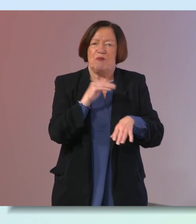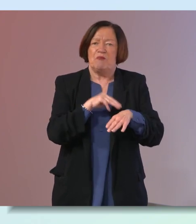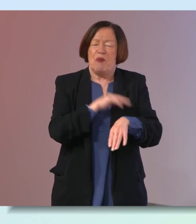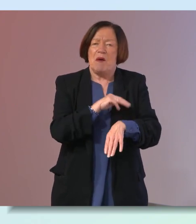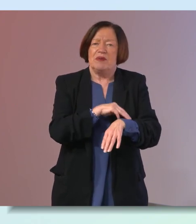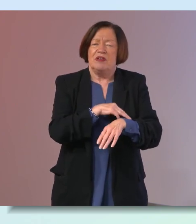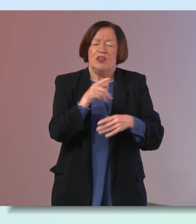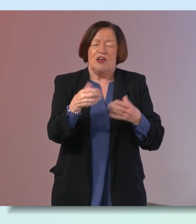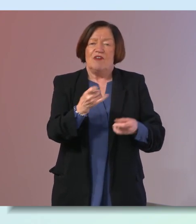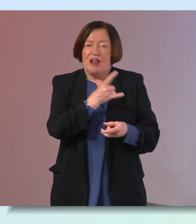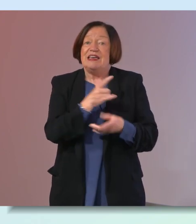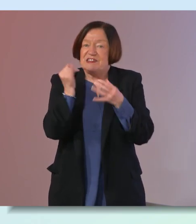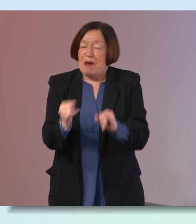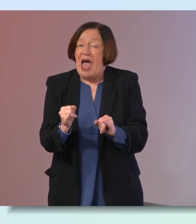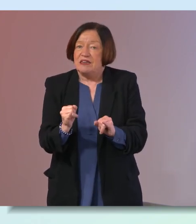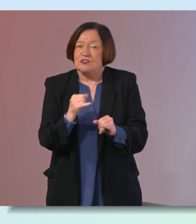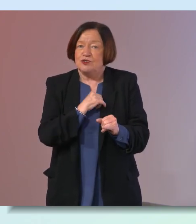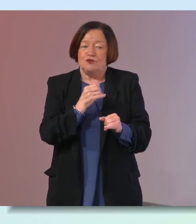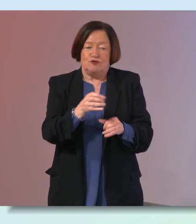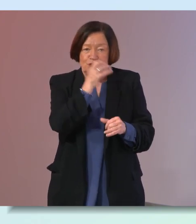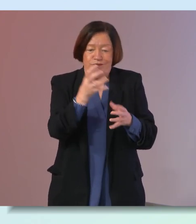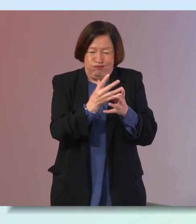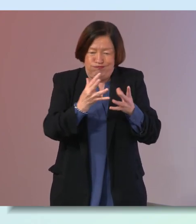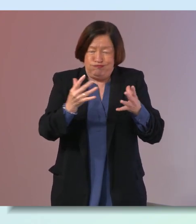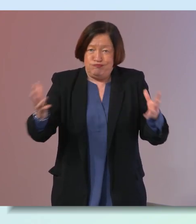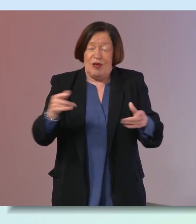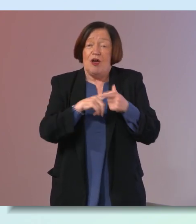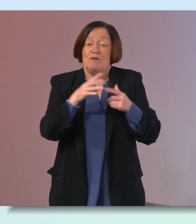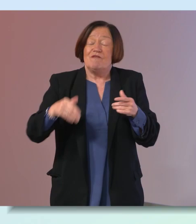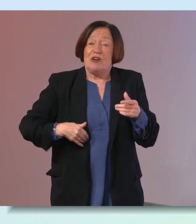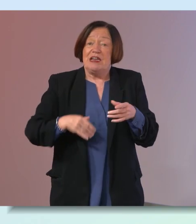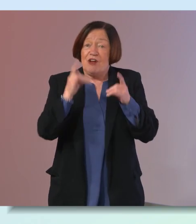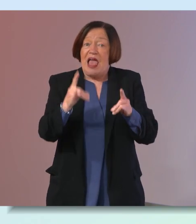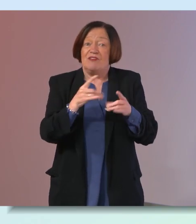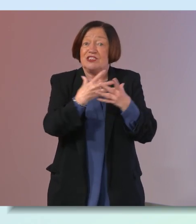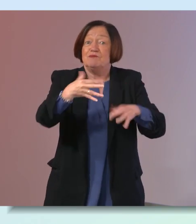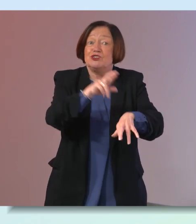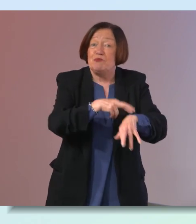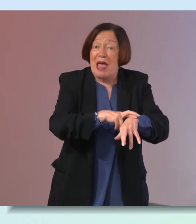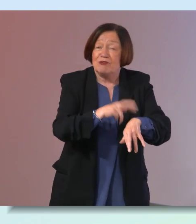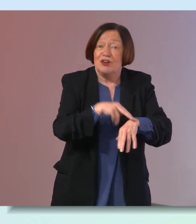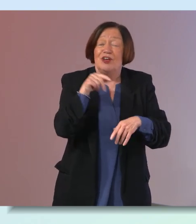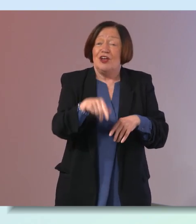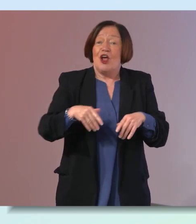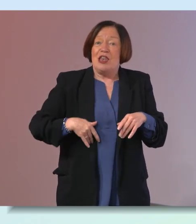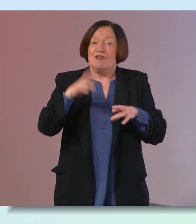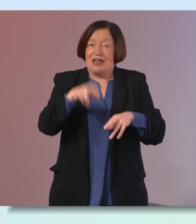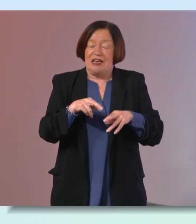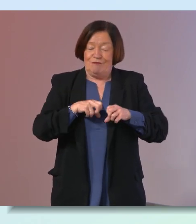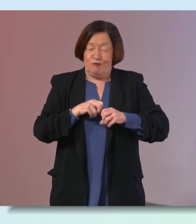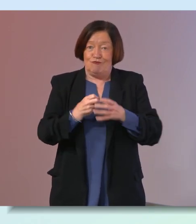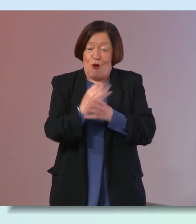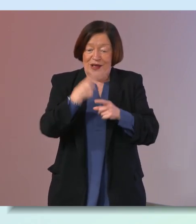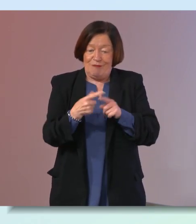cardiovascularly it's bad to binge drink from a liver health it's much better because your liver can regenerate